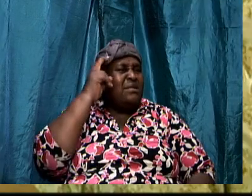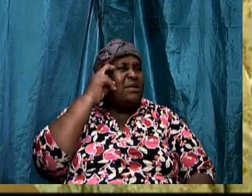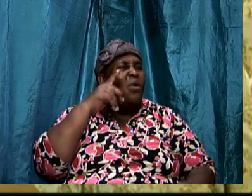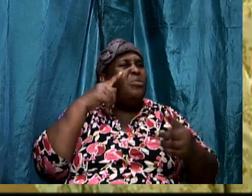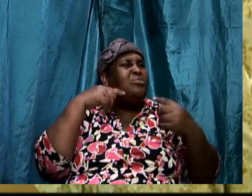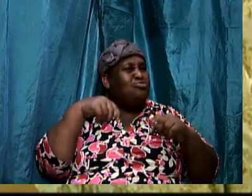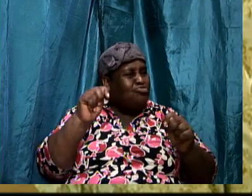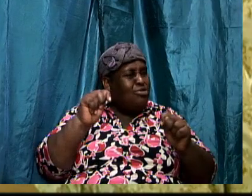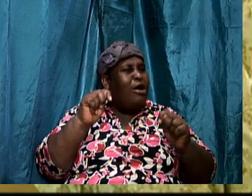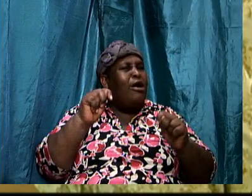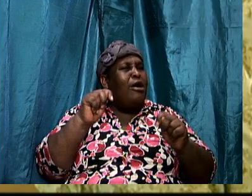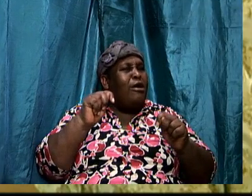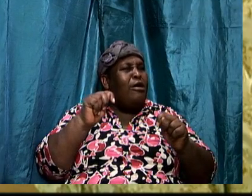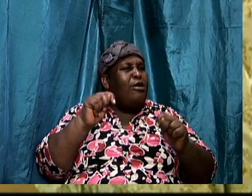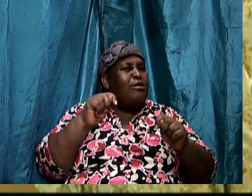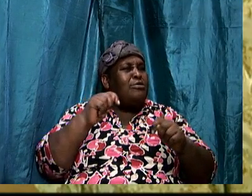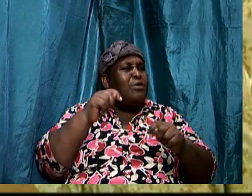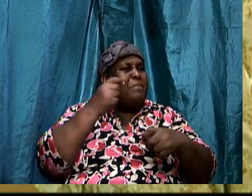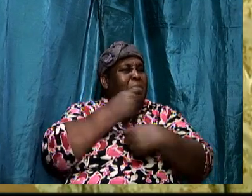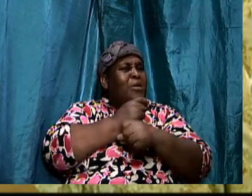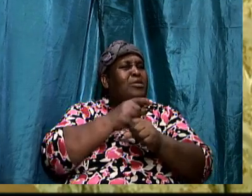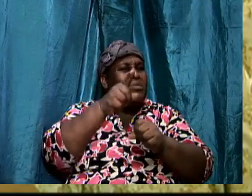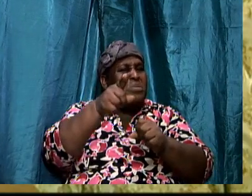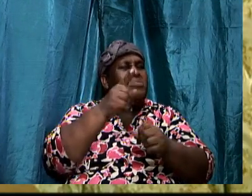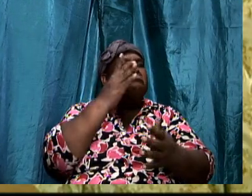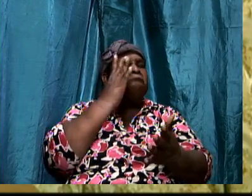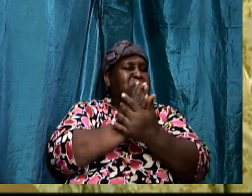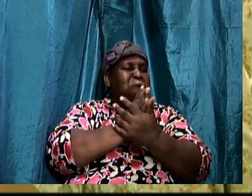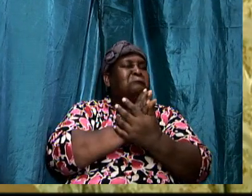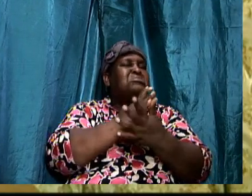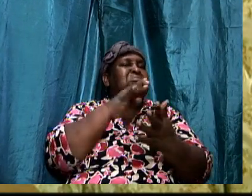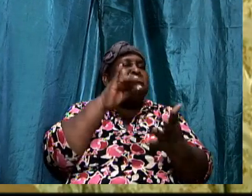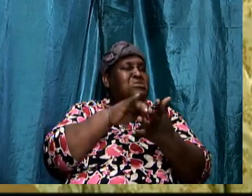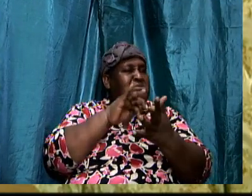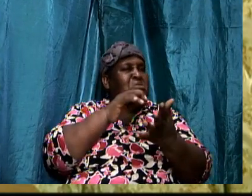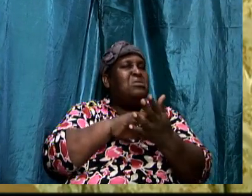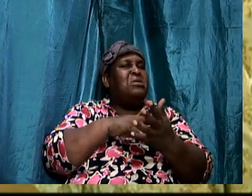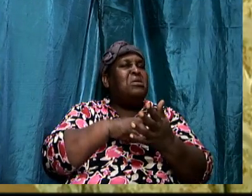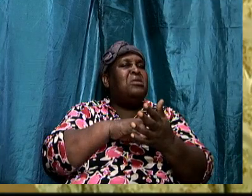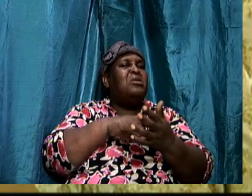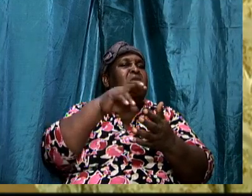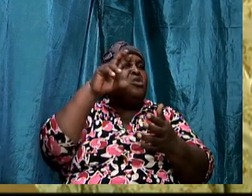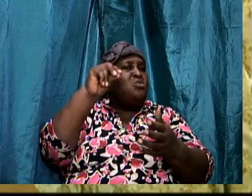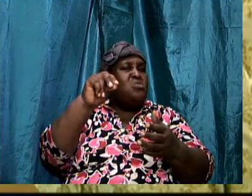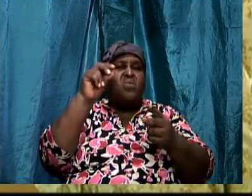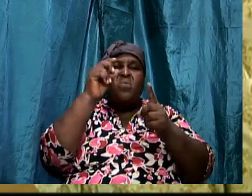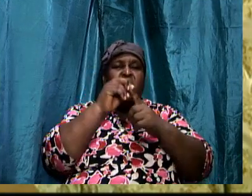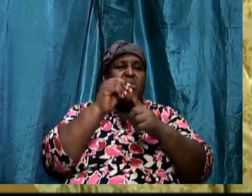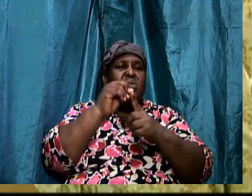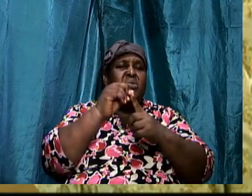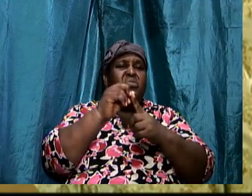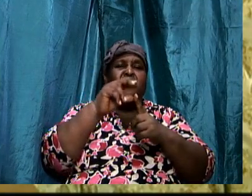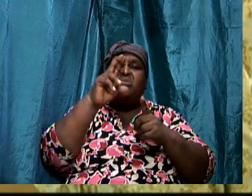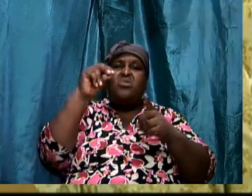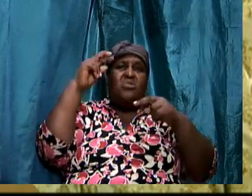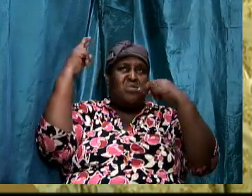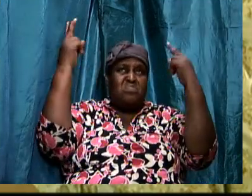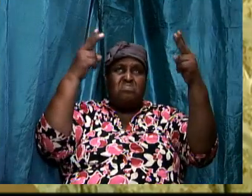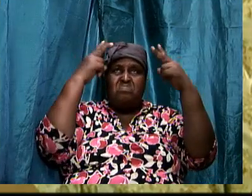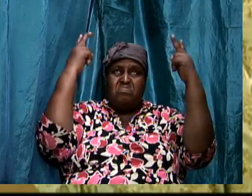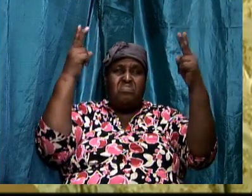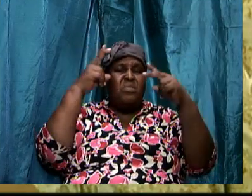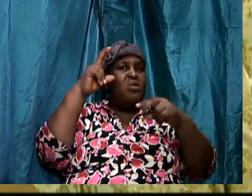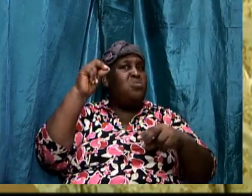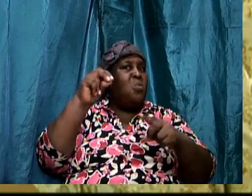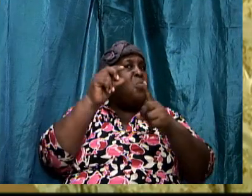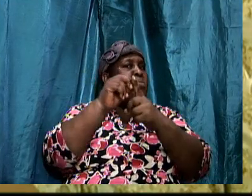Word. No Word. No victory. No Word. No advancement